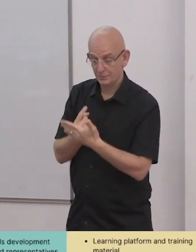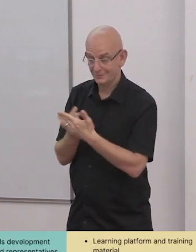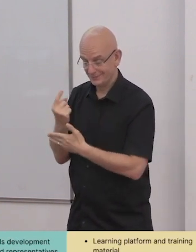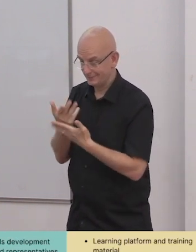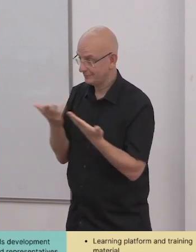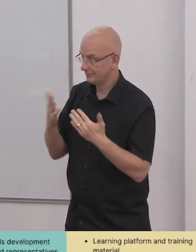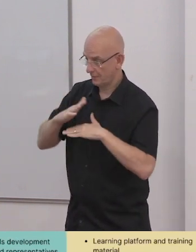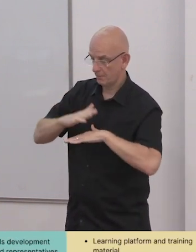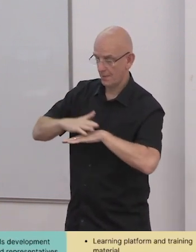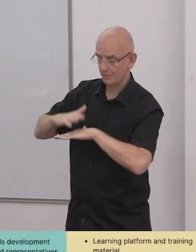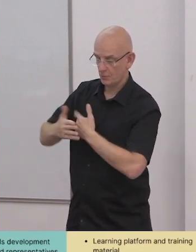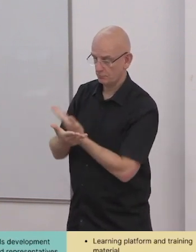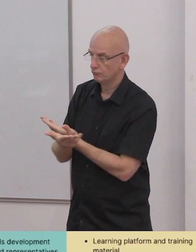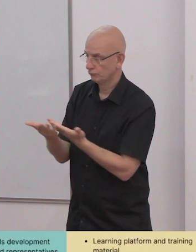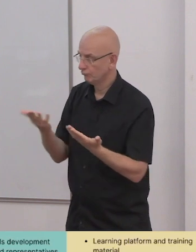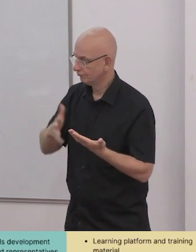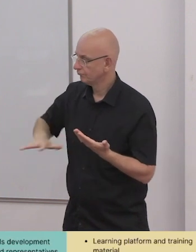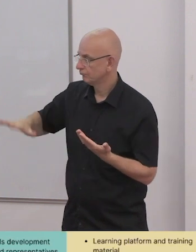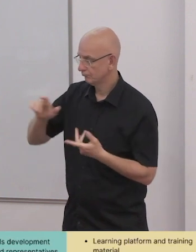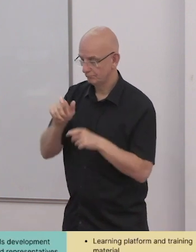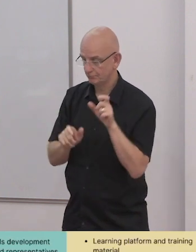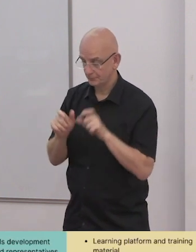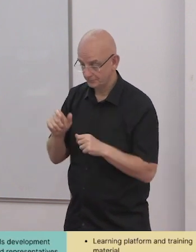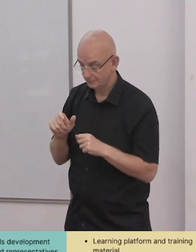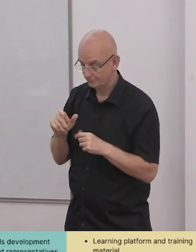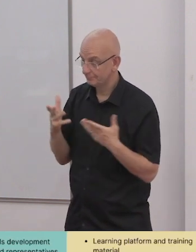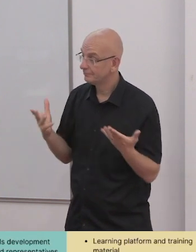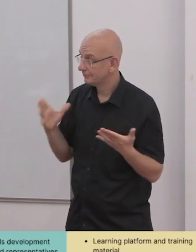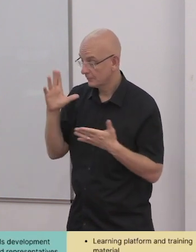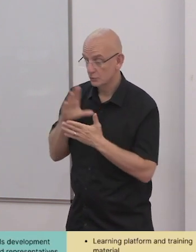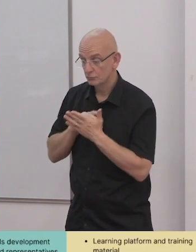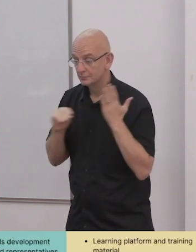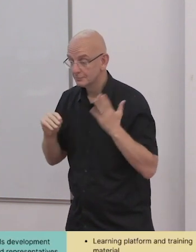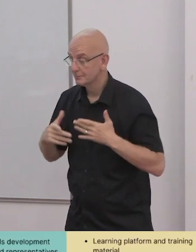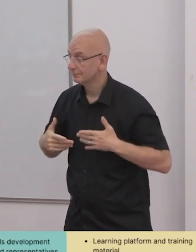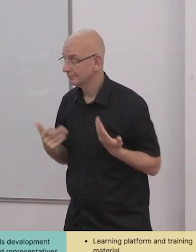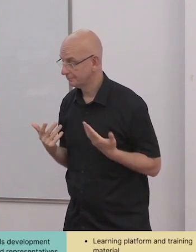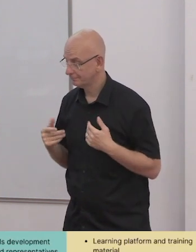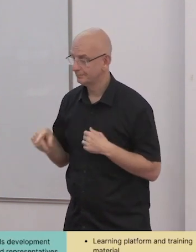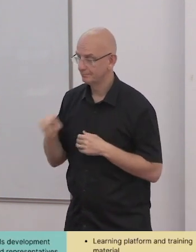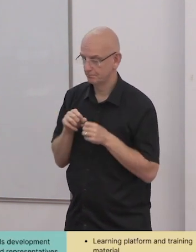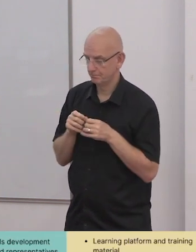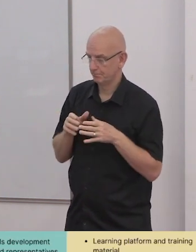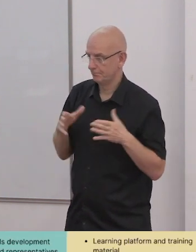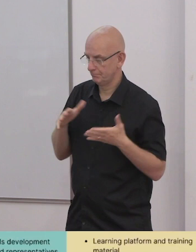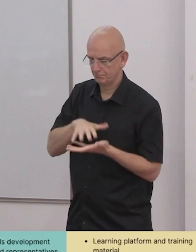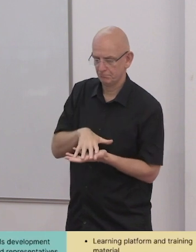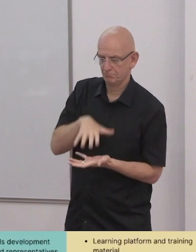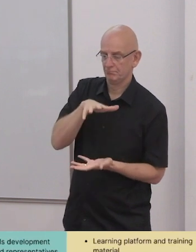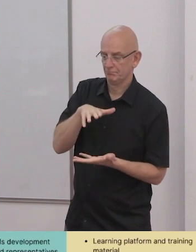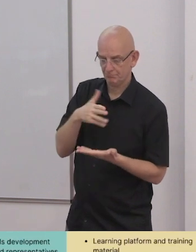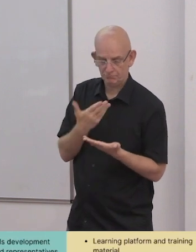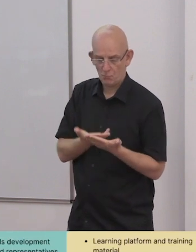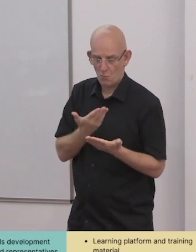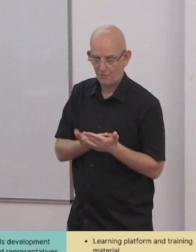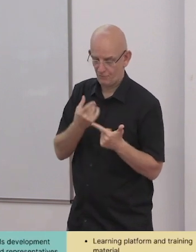knowledge and good practices, increased collaboration between members and allies, and strengthened